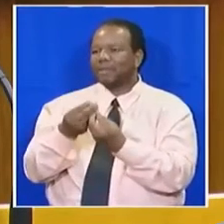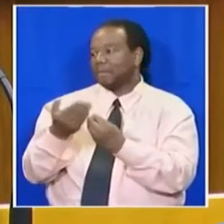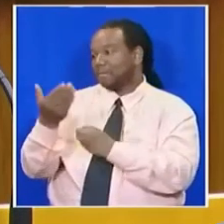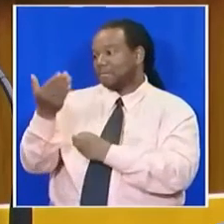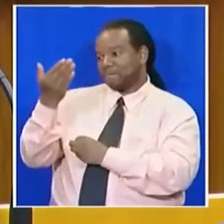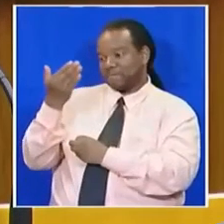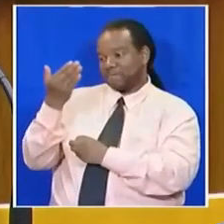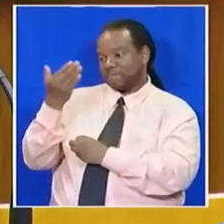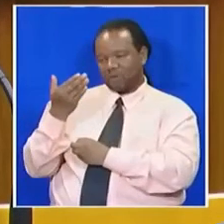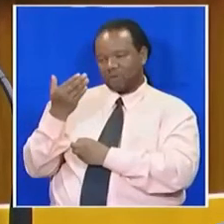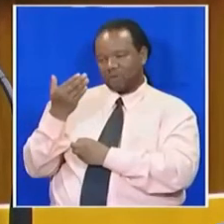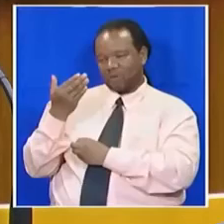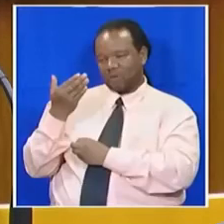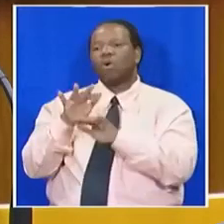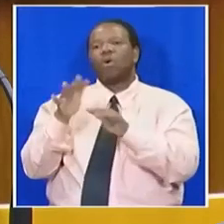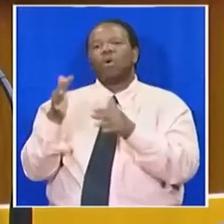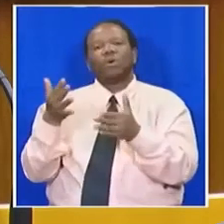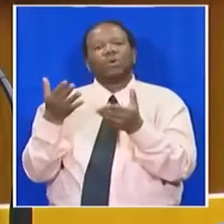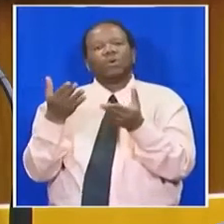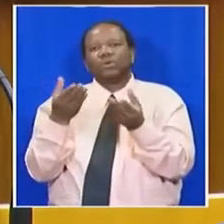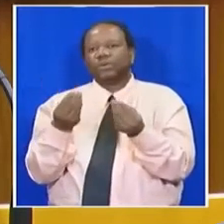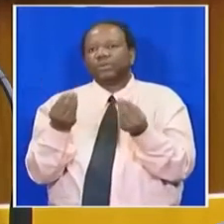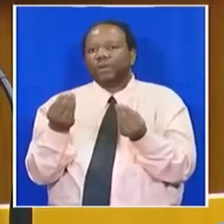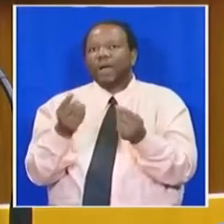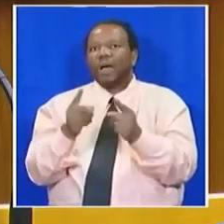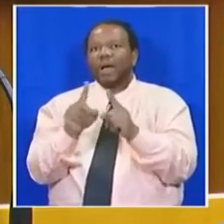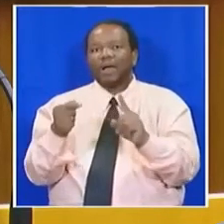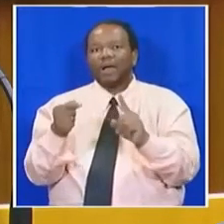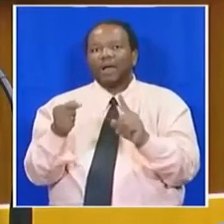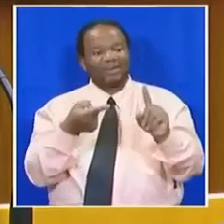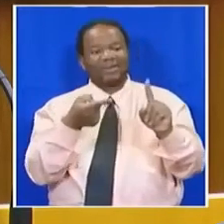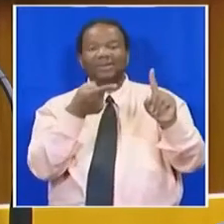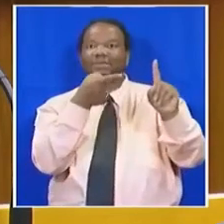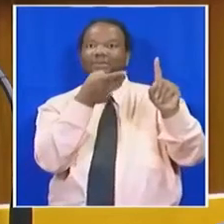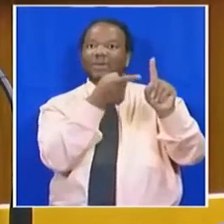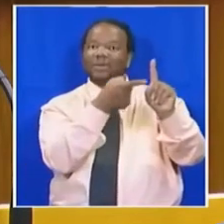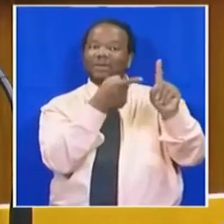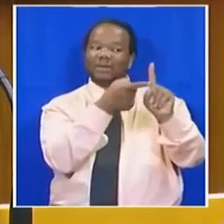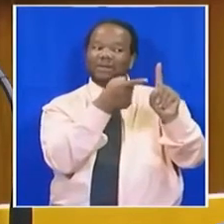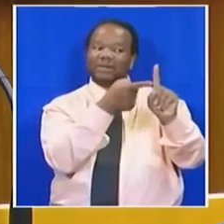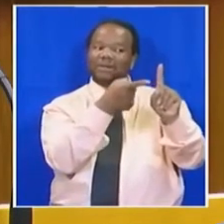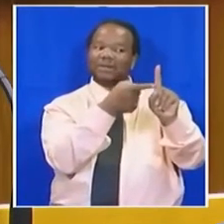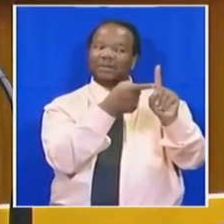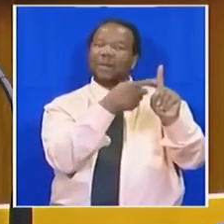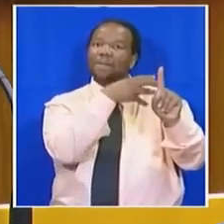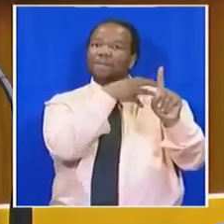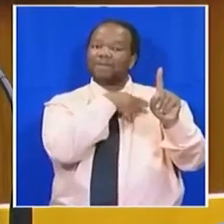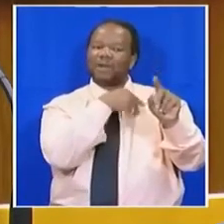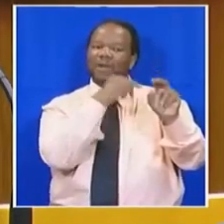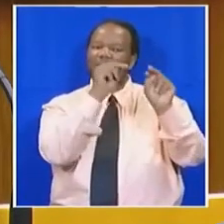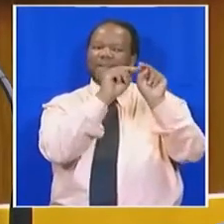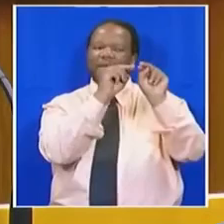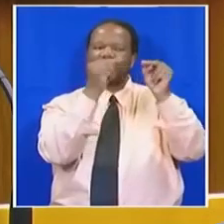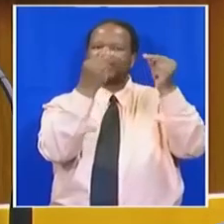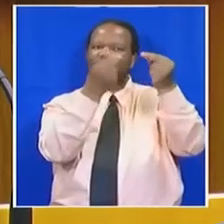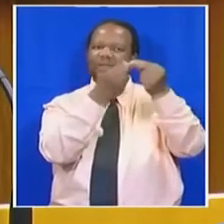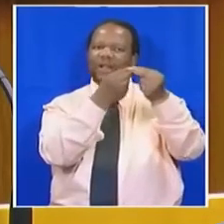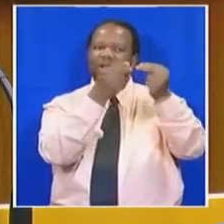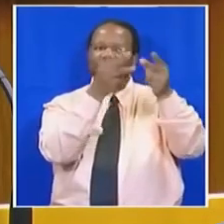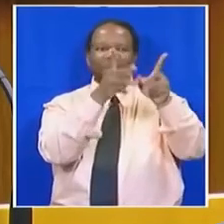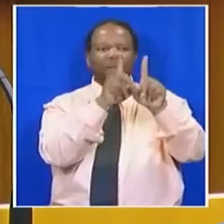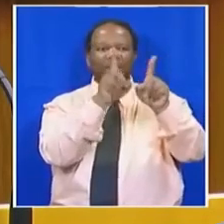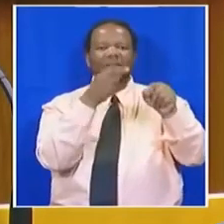It is simply as a result of the Ministers or National Departments have very little say,